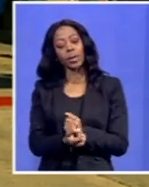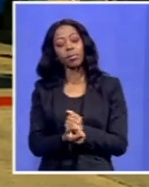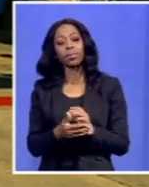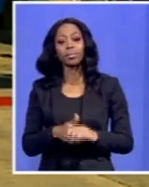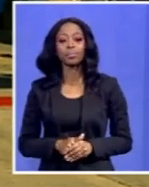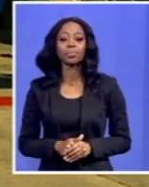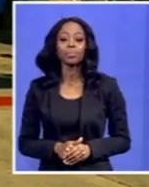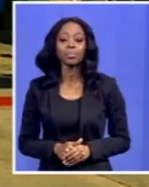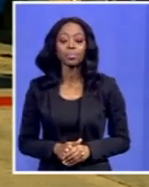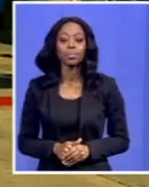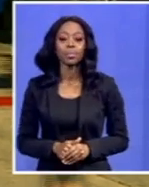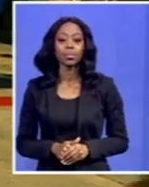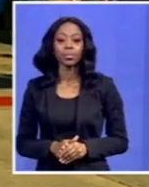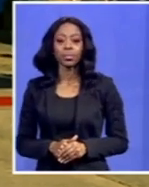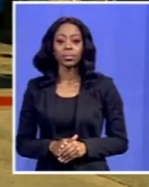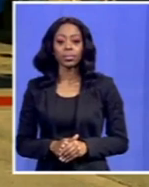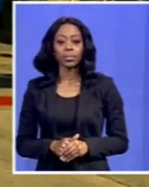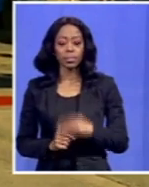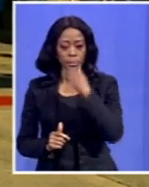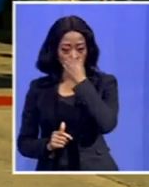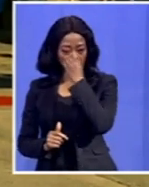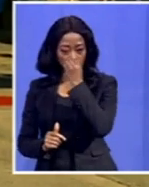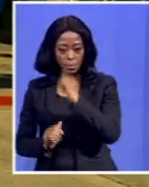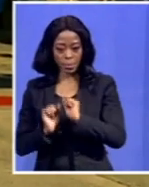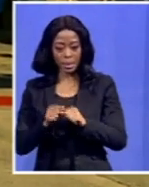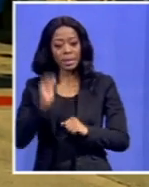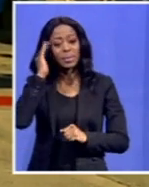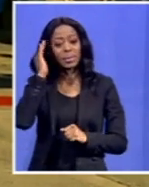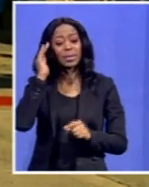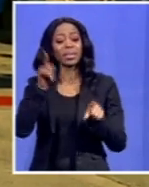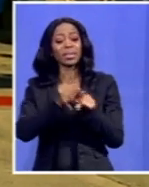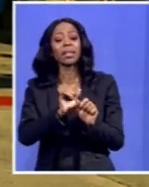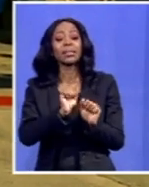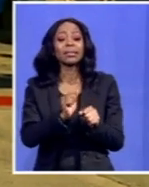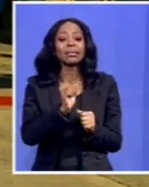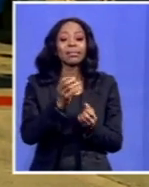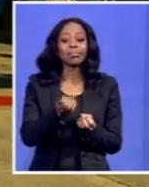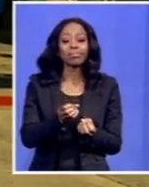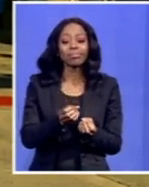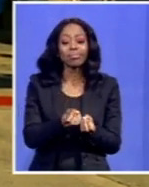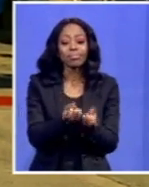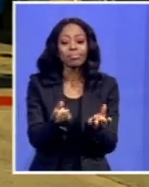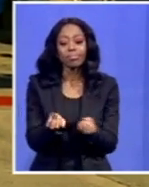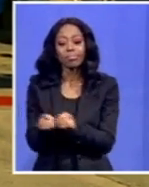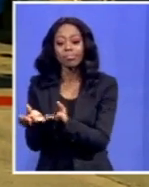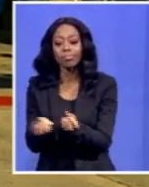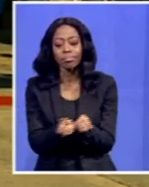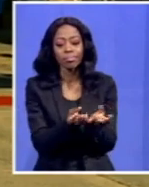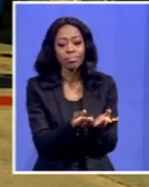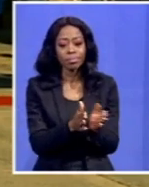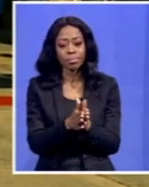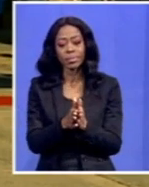is taken by the Department of Defense. We also know that other than being involved in distributing humanitarian